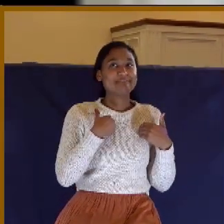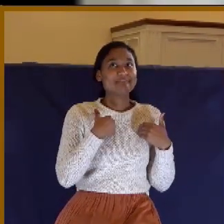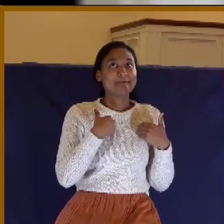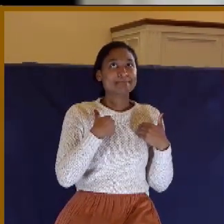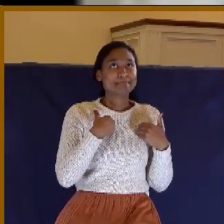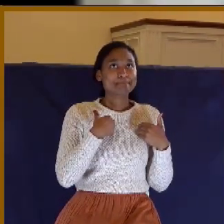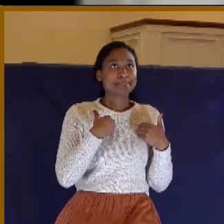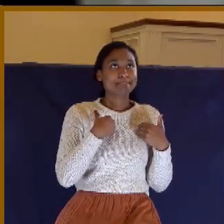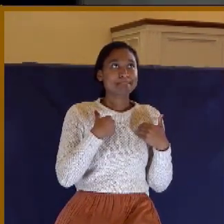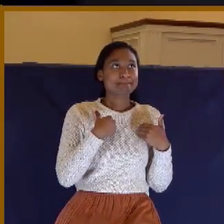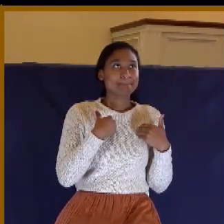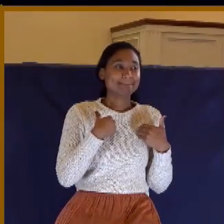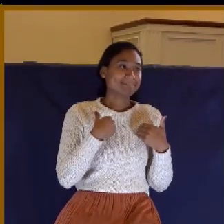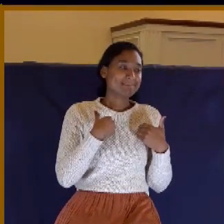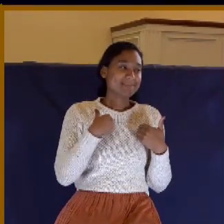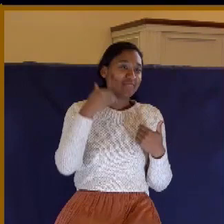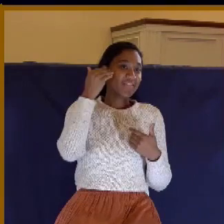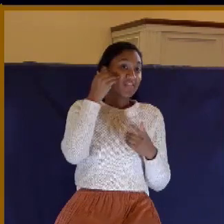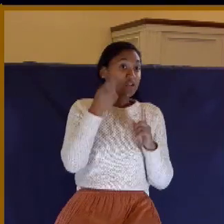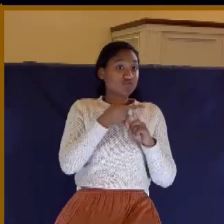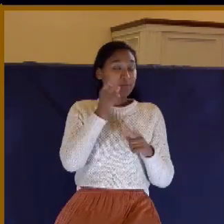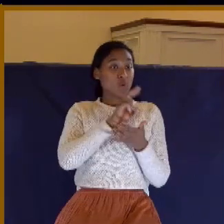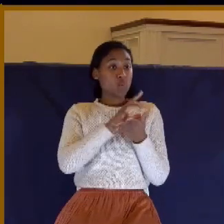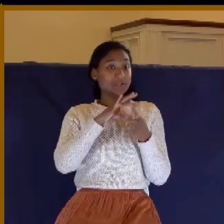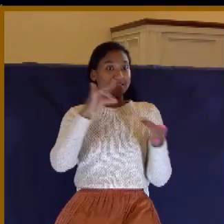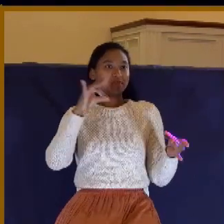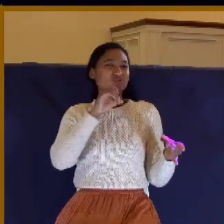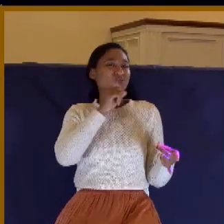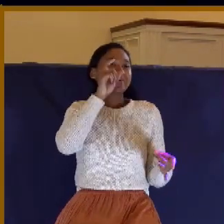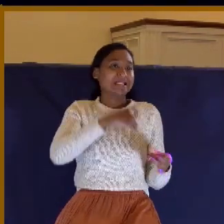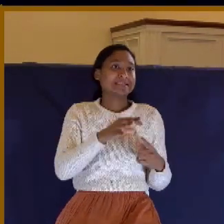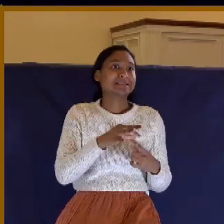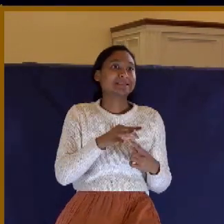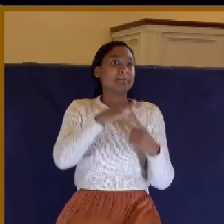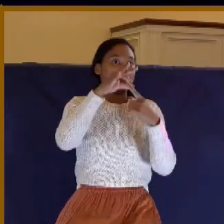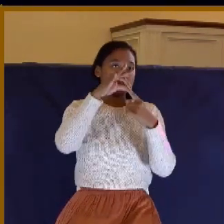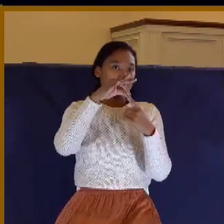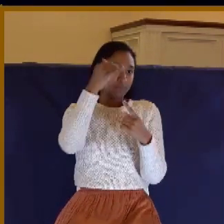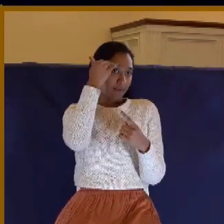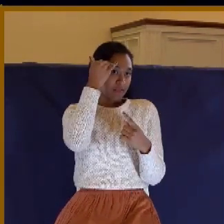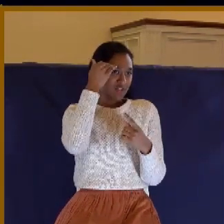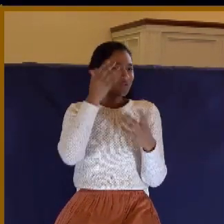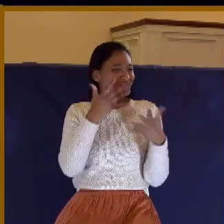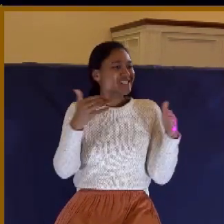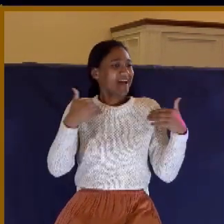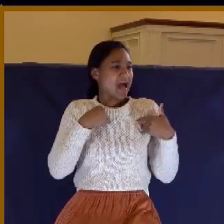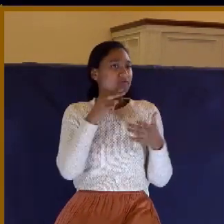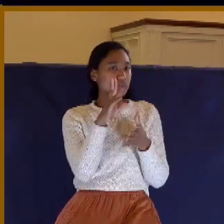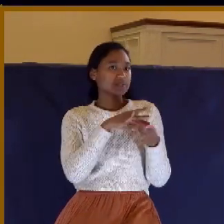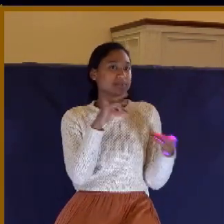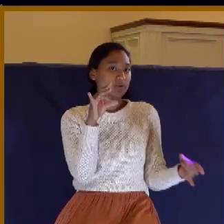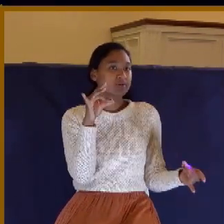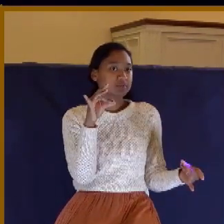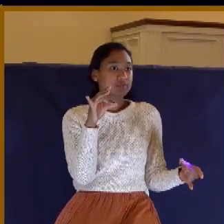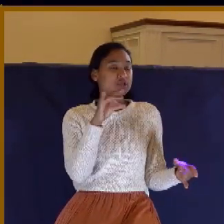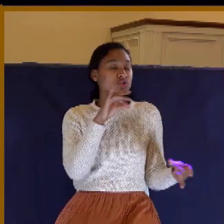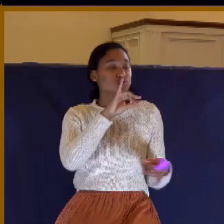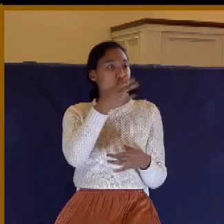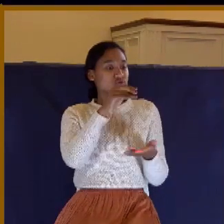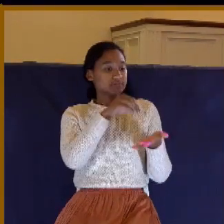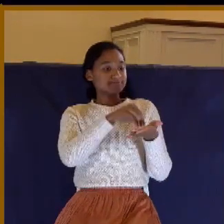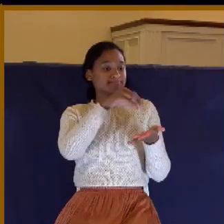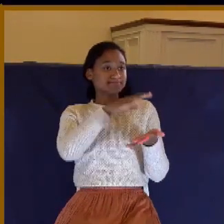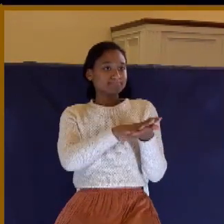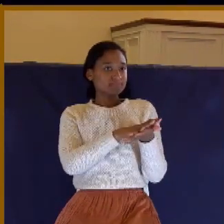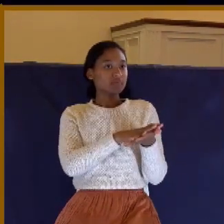all things. You don't need that special enlightenment that you talk about. You already have the Holy Spirit. And so John is writing